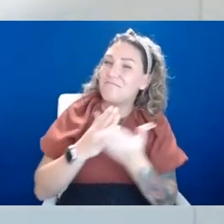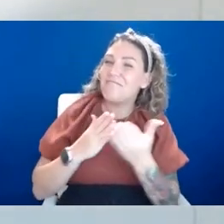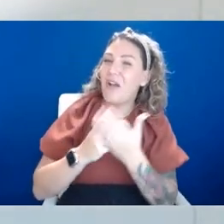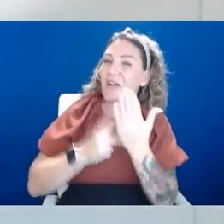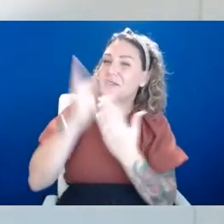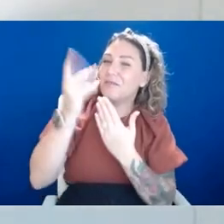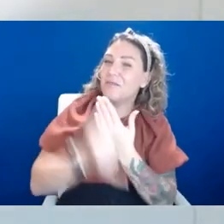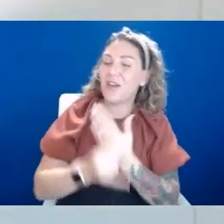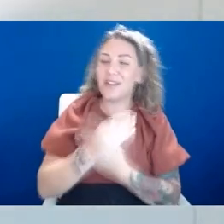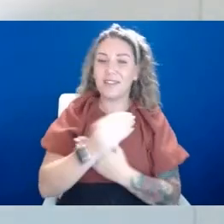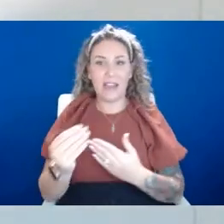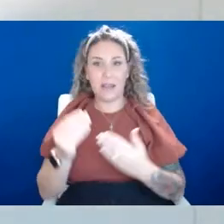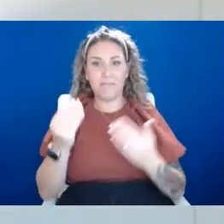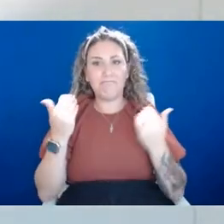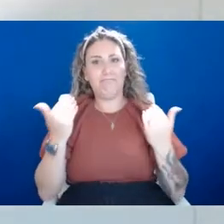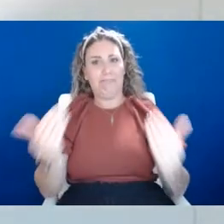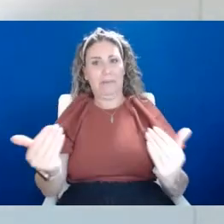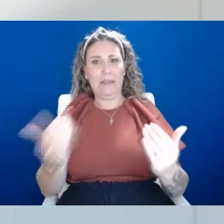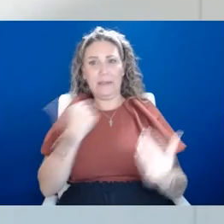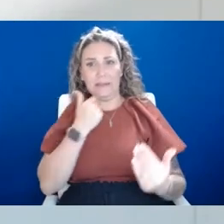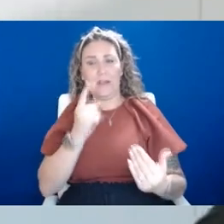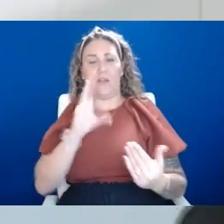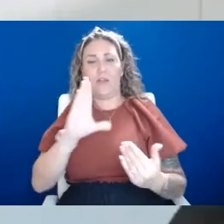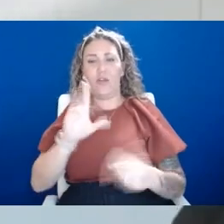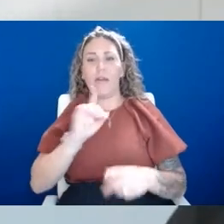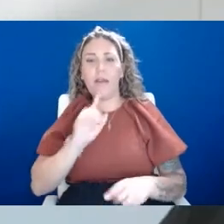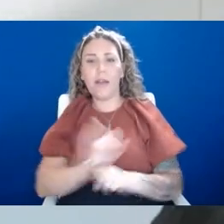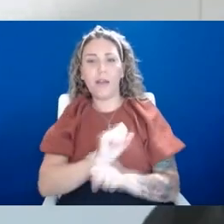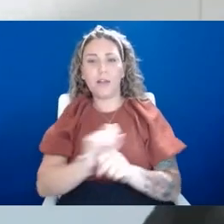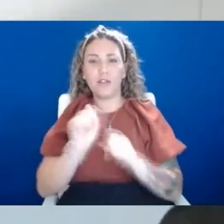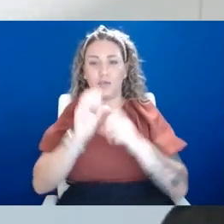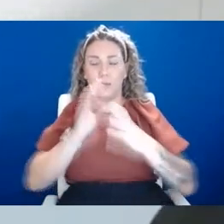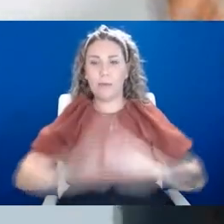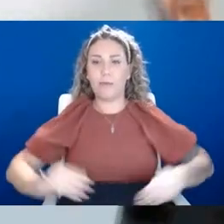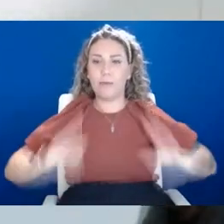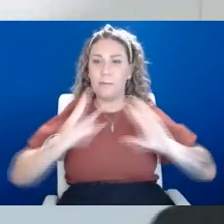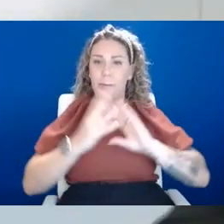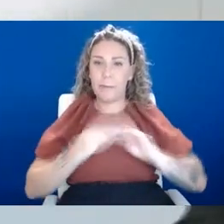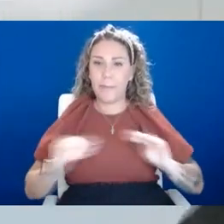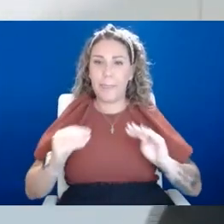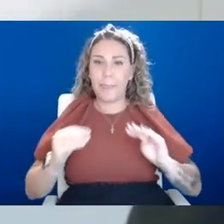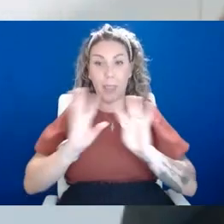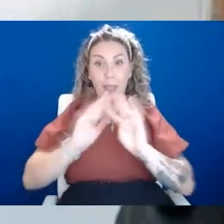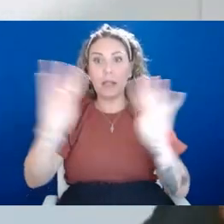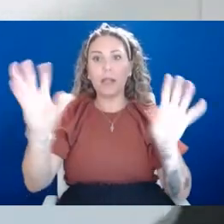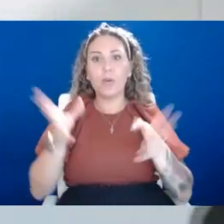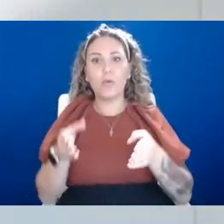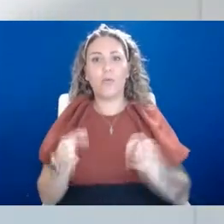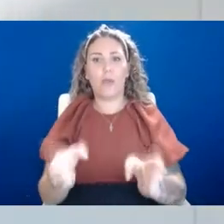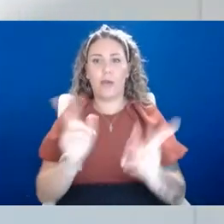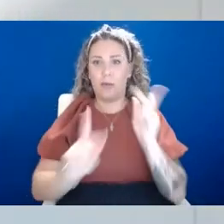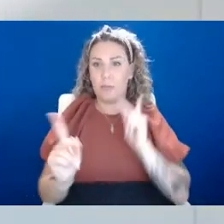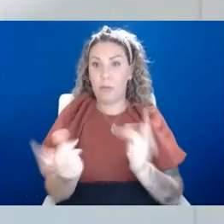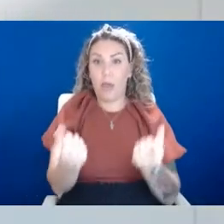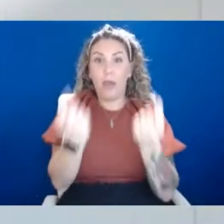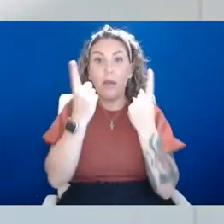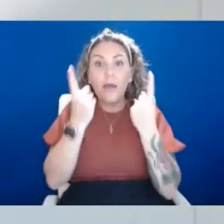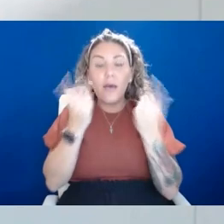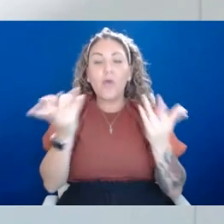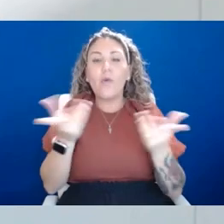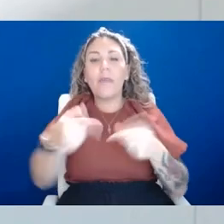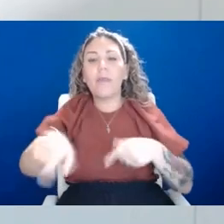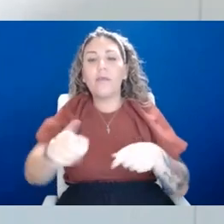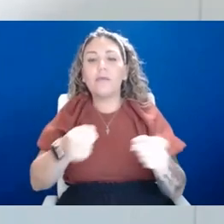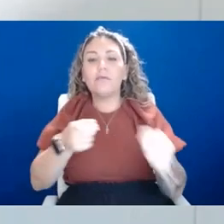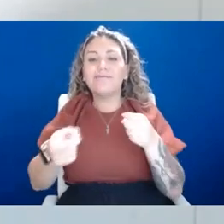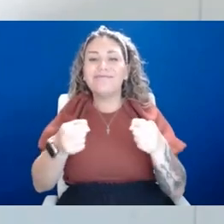and just letting them tell the actual story in a very, um, you know, like clear way, show that people know what they're dealing with. And another